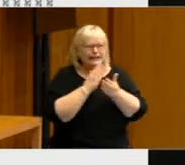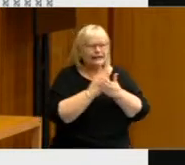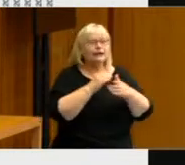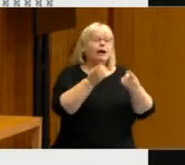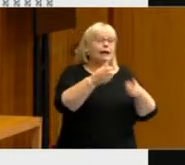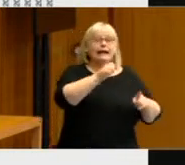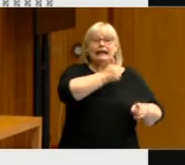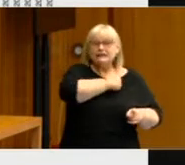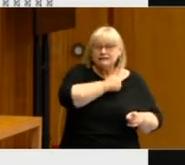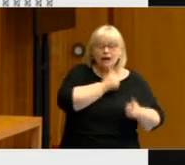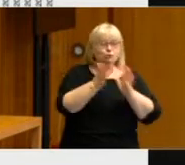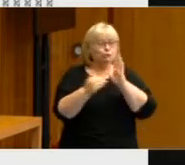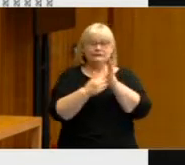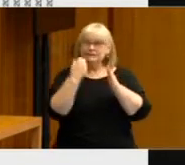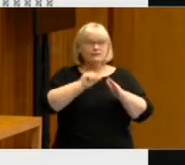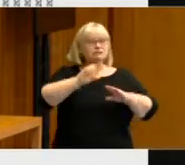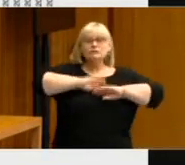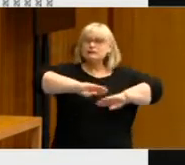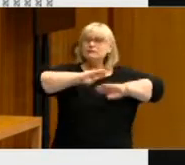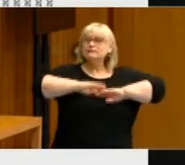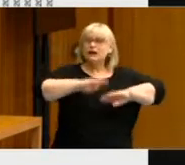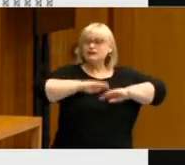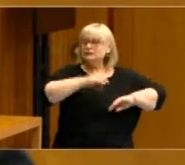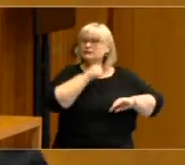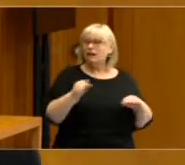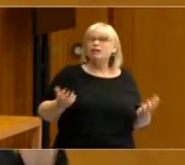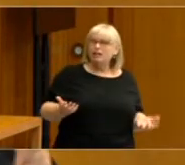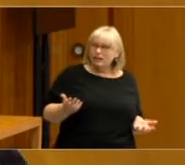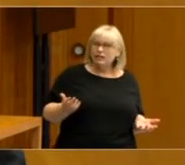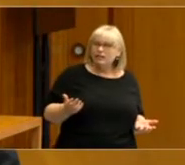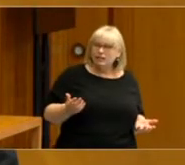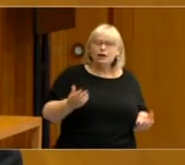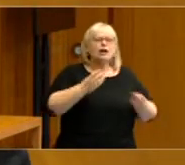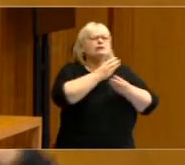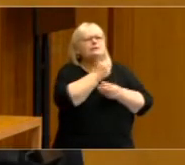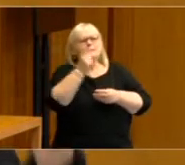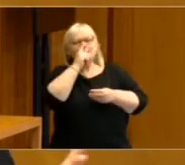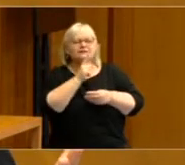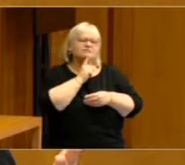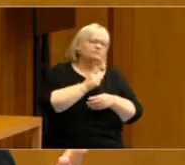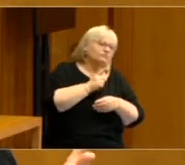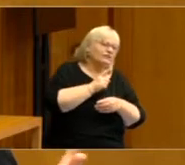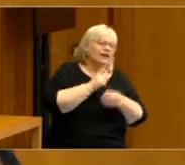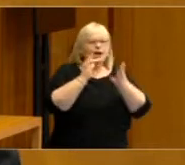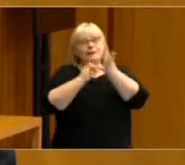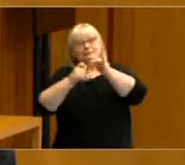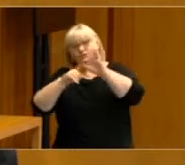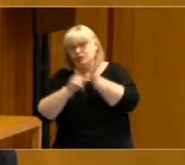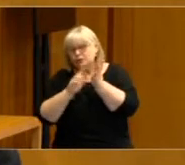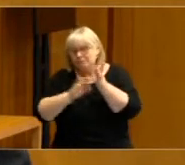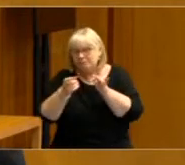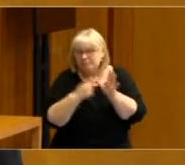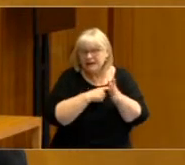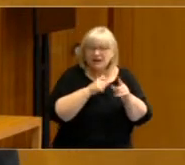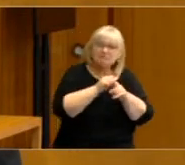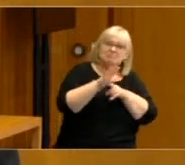Canada and New Zealand. So some explanations have blamed this on, well, maybe it's social media, maybe